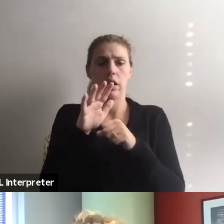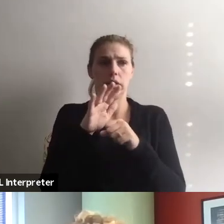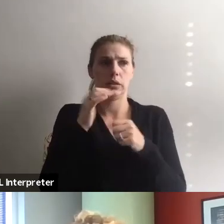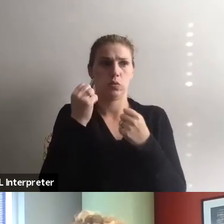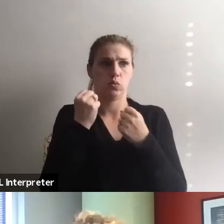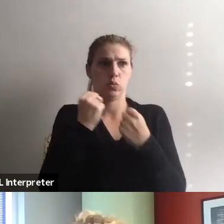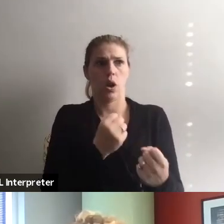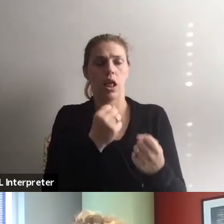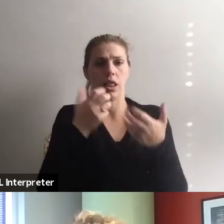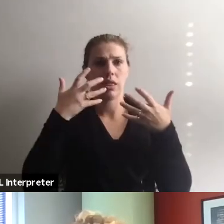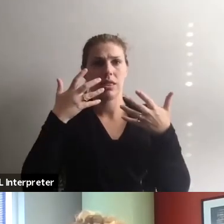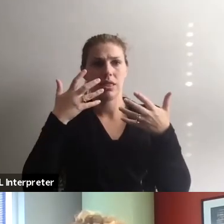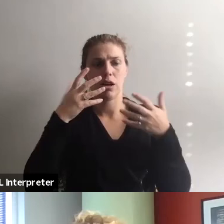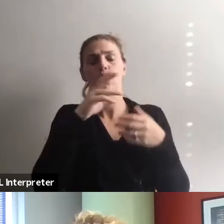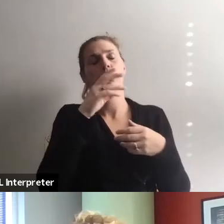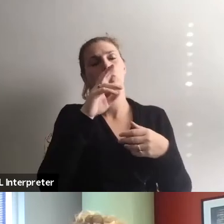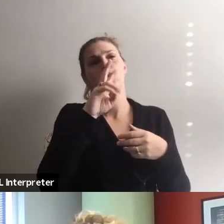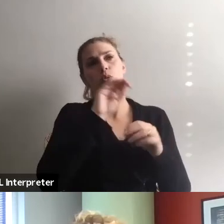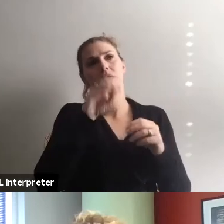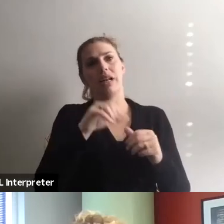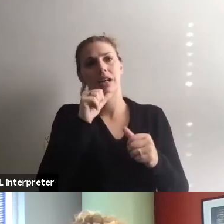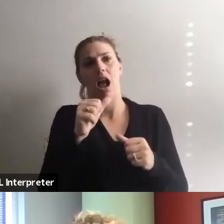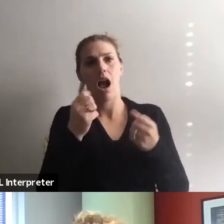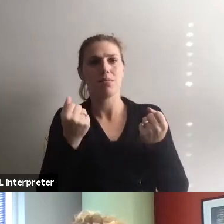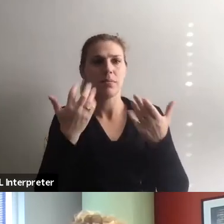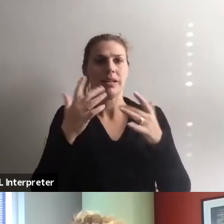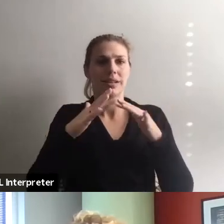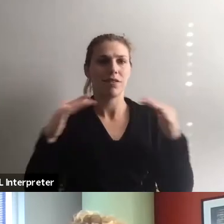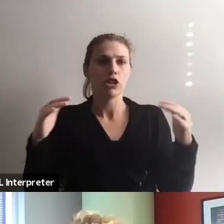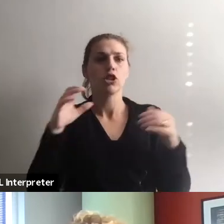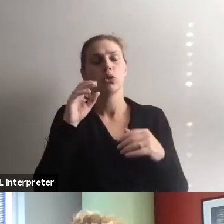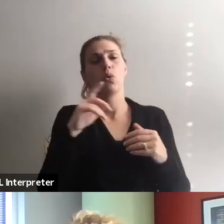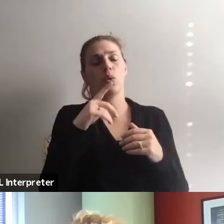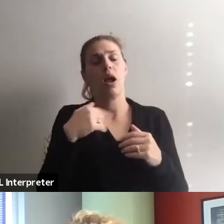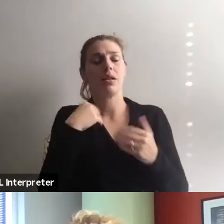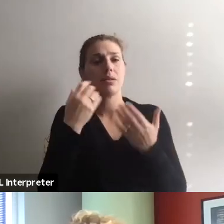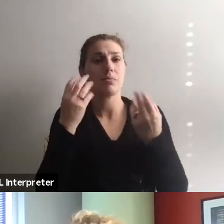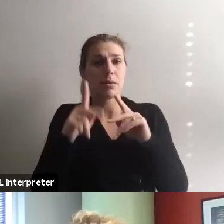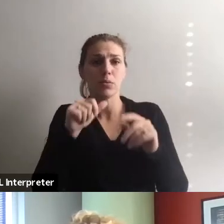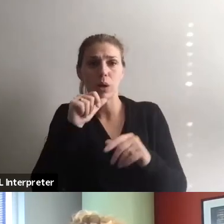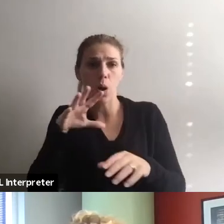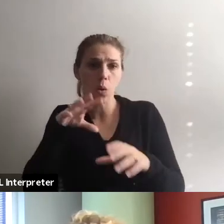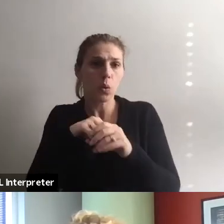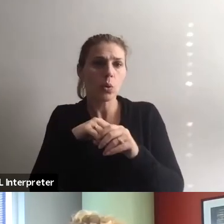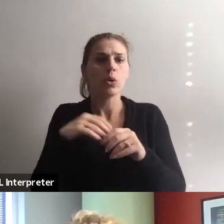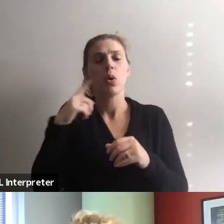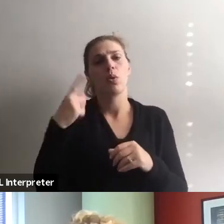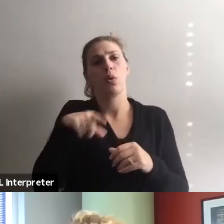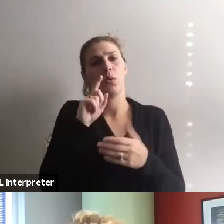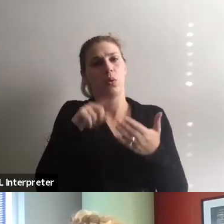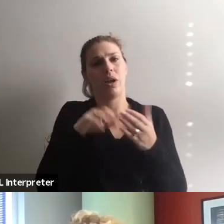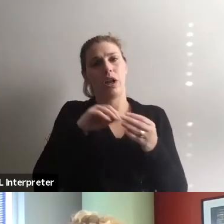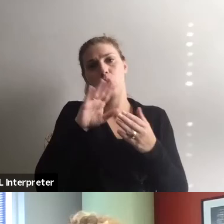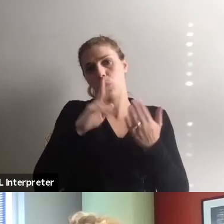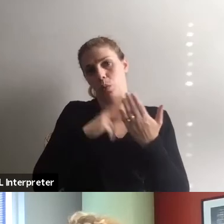represented with the racial diversity. But there are so many people that aren't being included. And I think you'll notice that in your